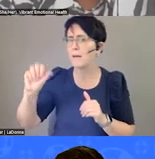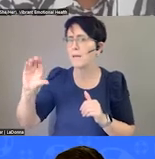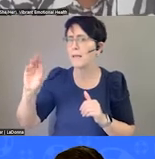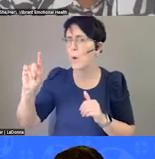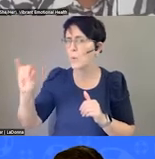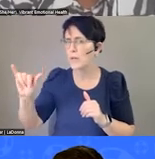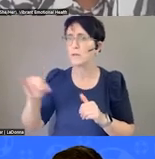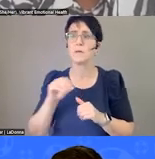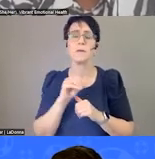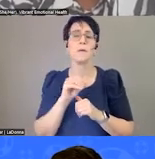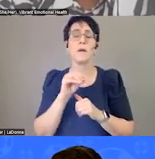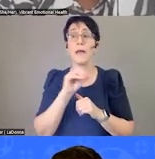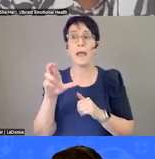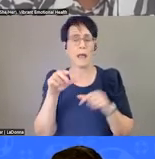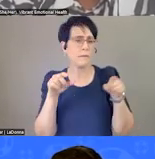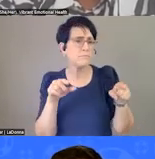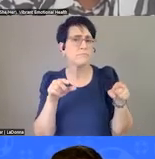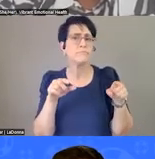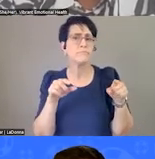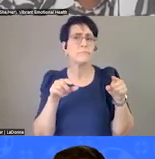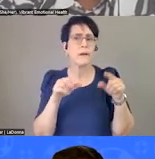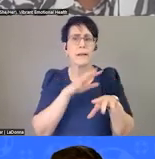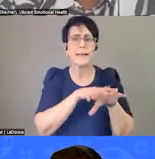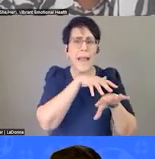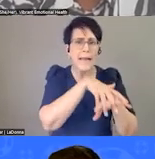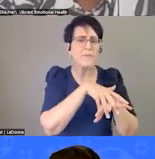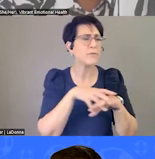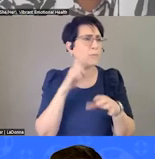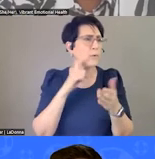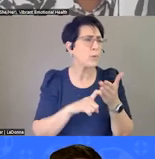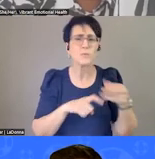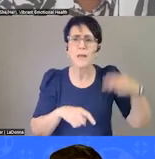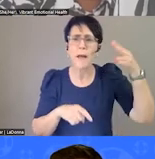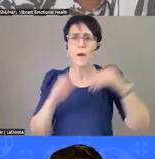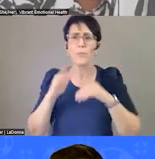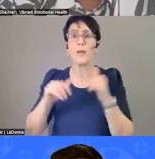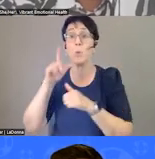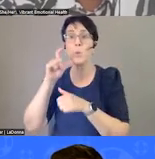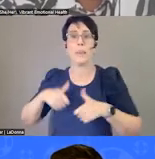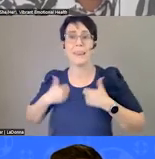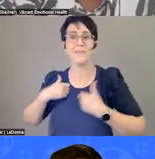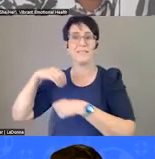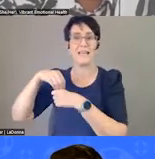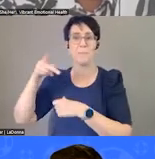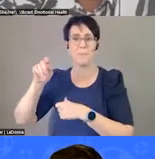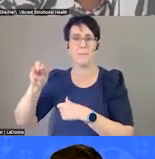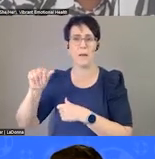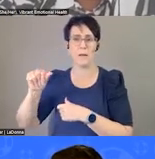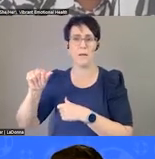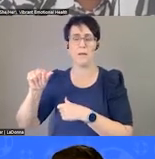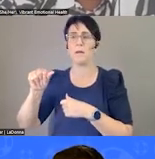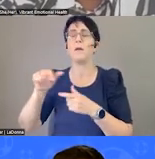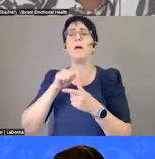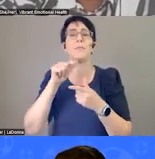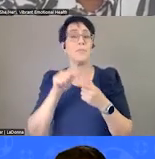at the Hispanic and Latinx, it was a little bit less. And so, then the question is, what does that mean? Is that good or bad? And so, then we put the jail